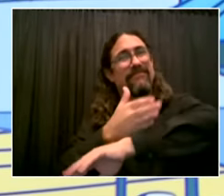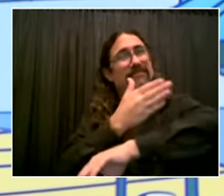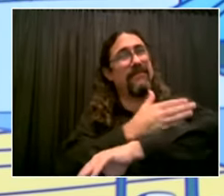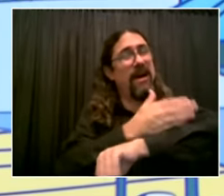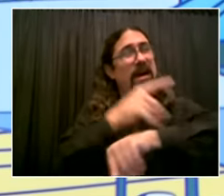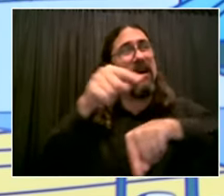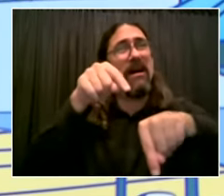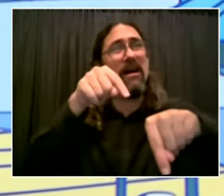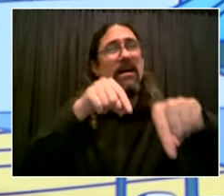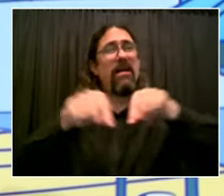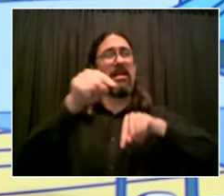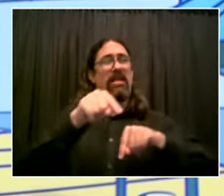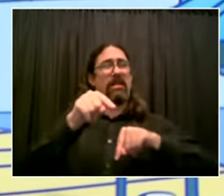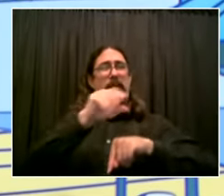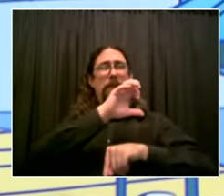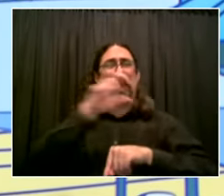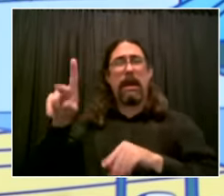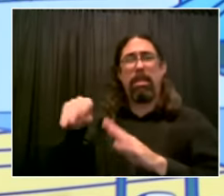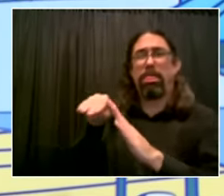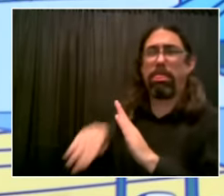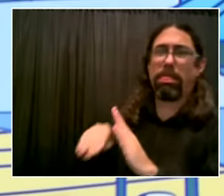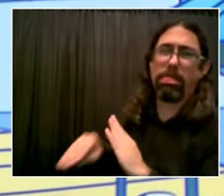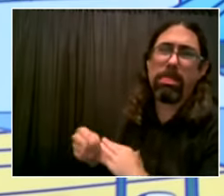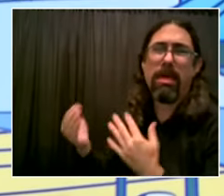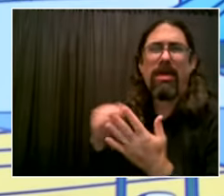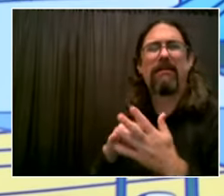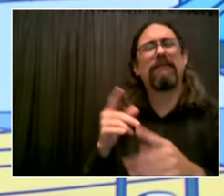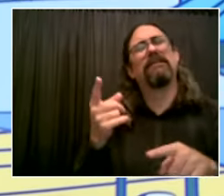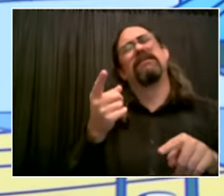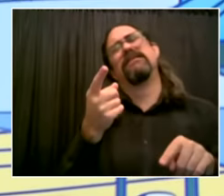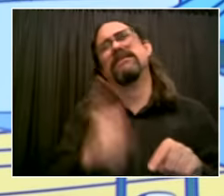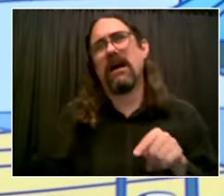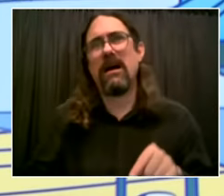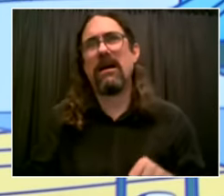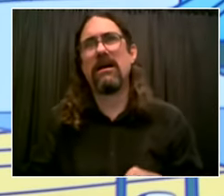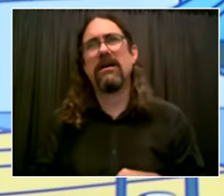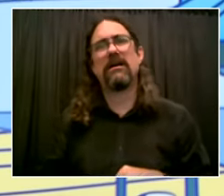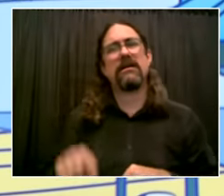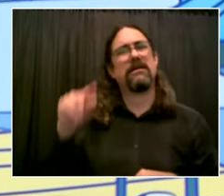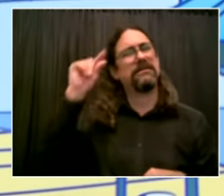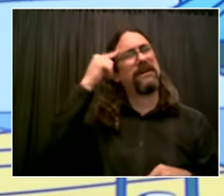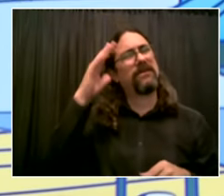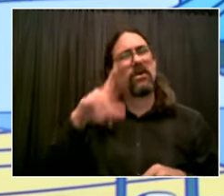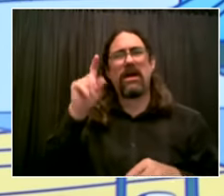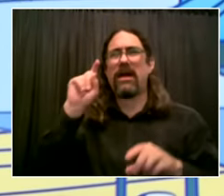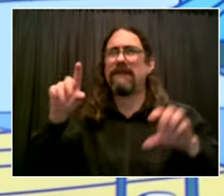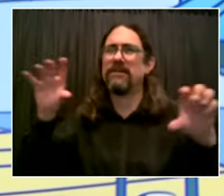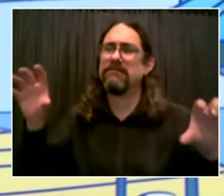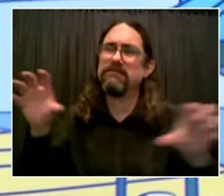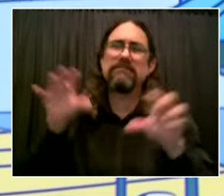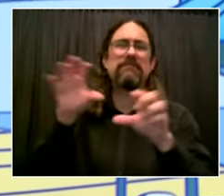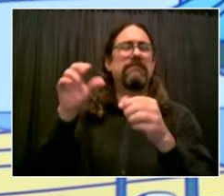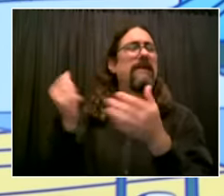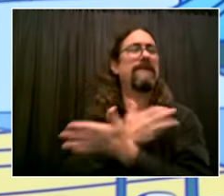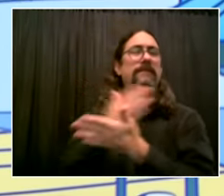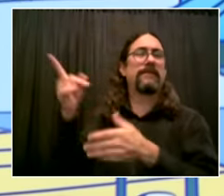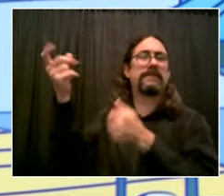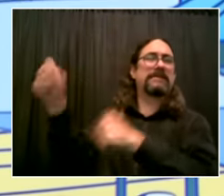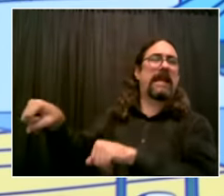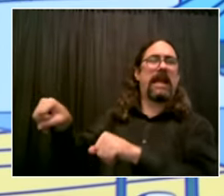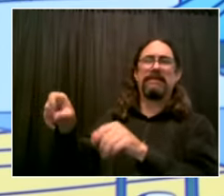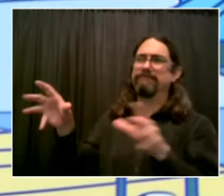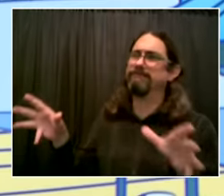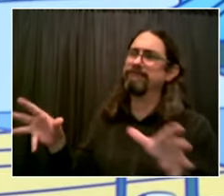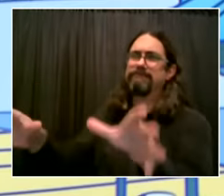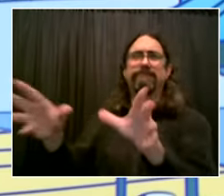do the better obviously the next is cala from pix11 good morning mr mayor